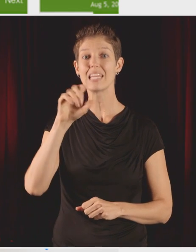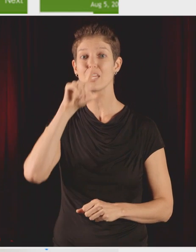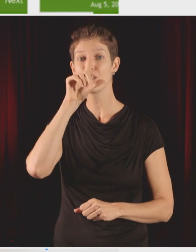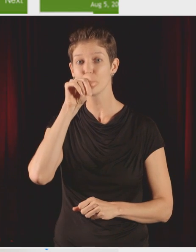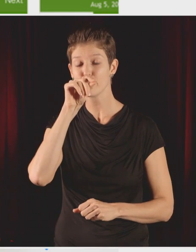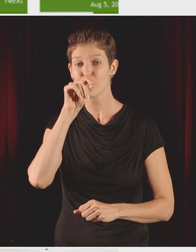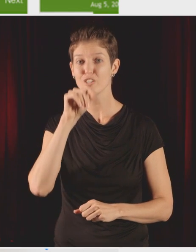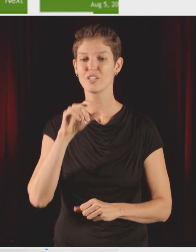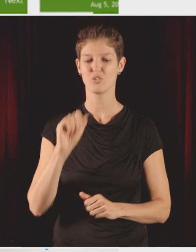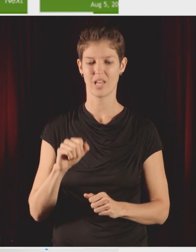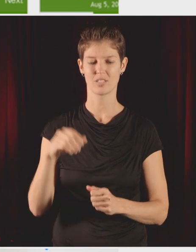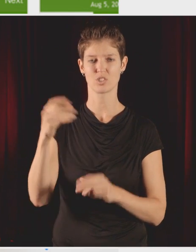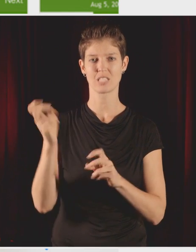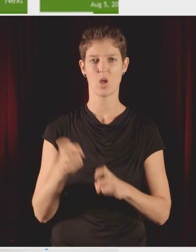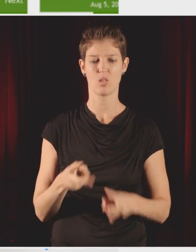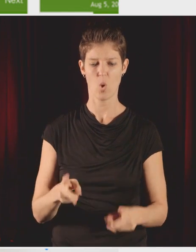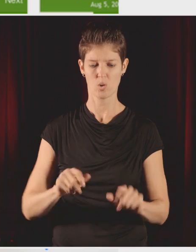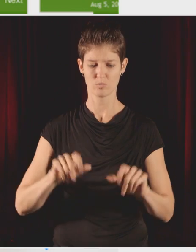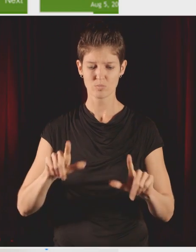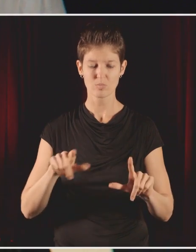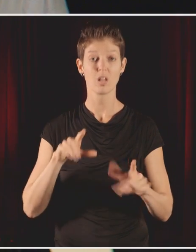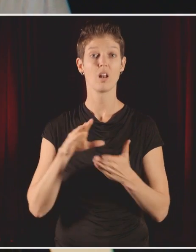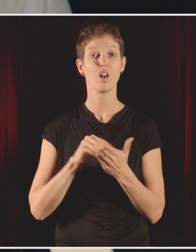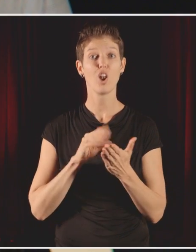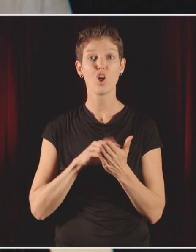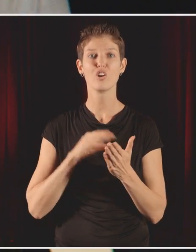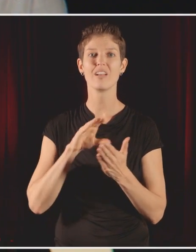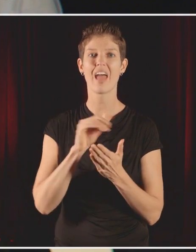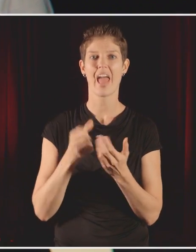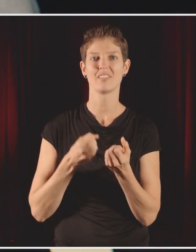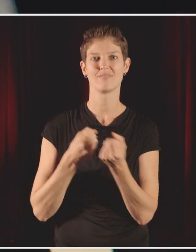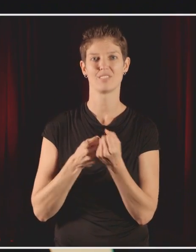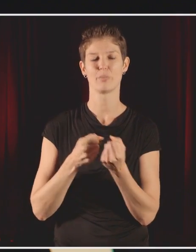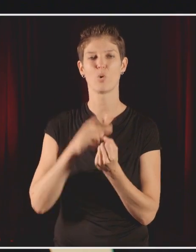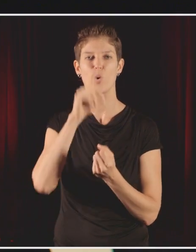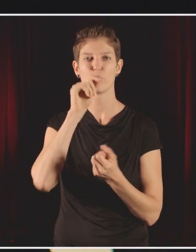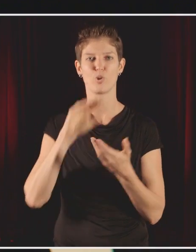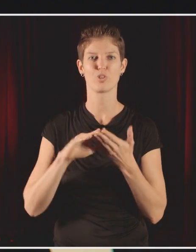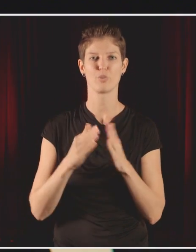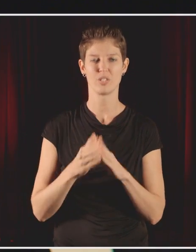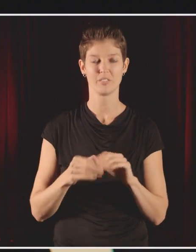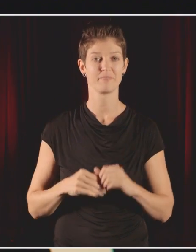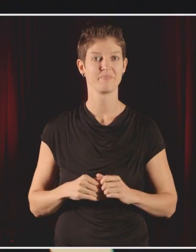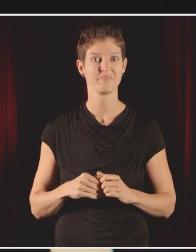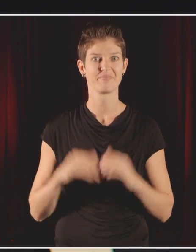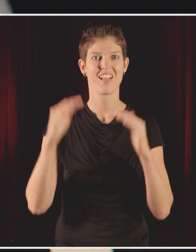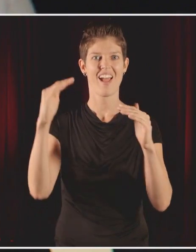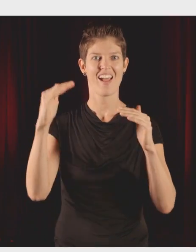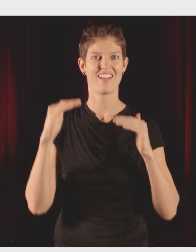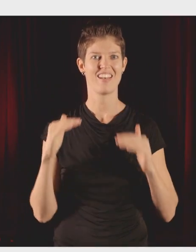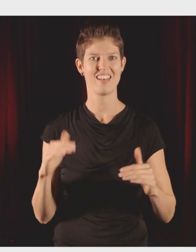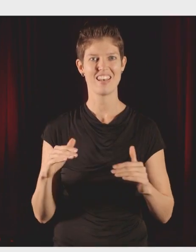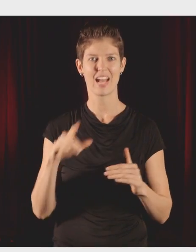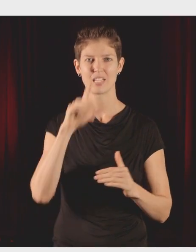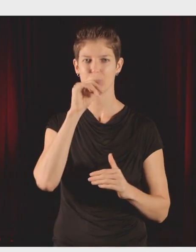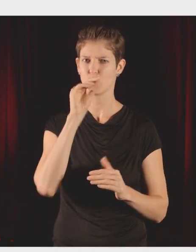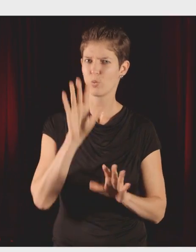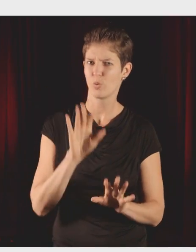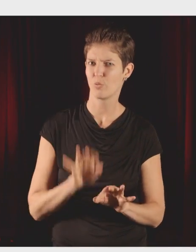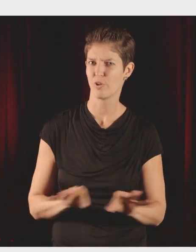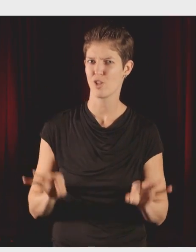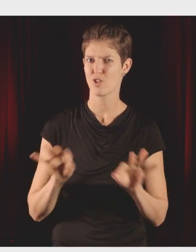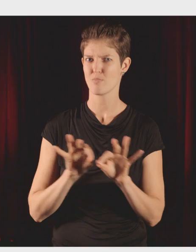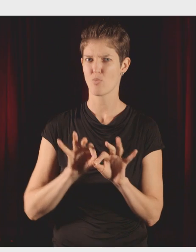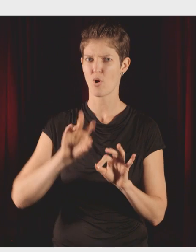app. Download it. It's an extraordinary way to learn about birds and to contribute about birds. Now, this bird is the field